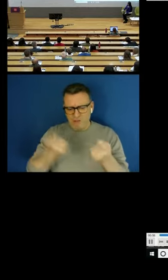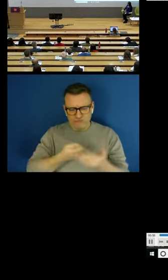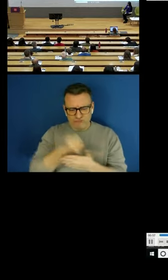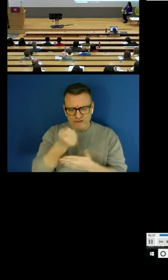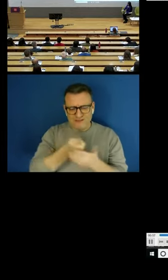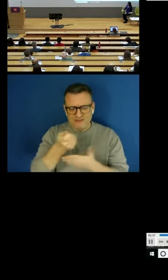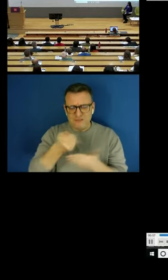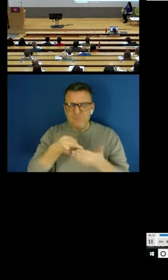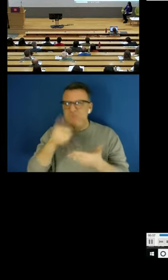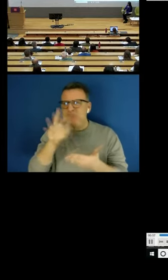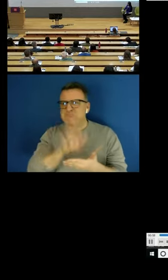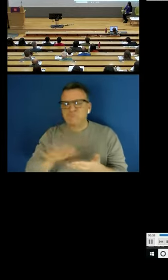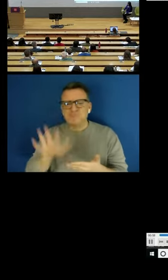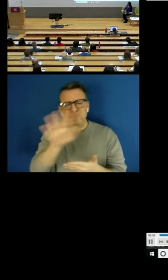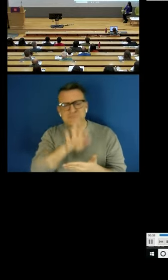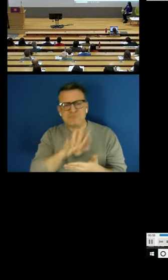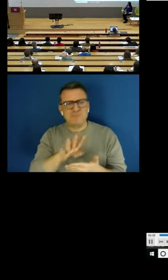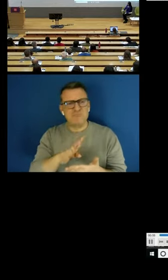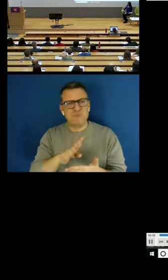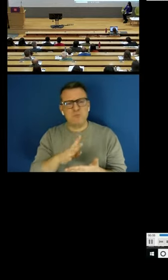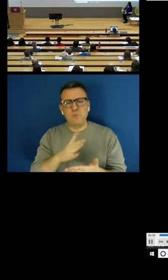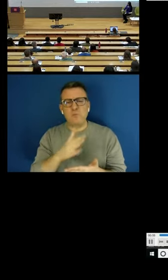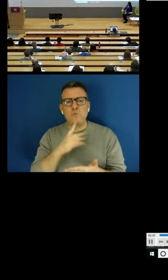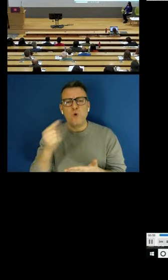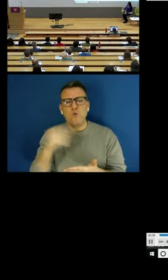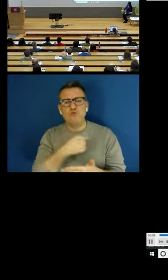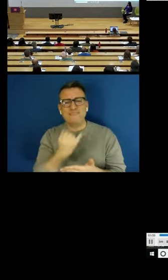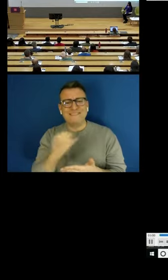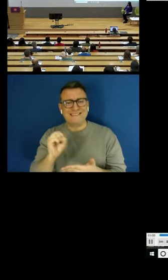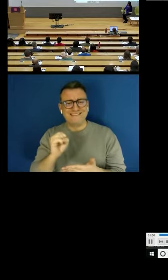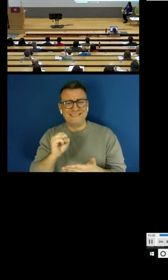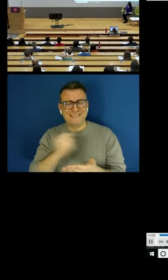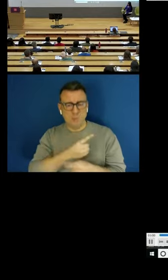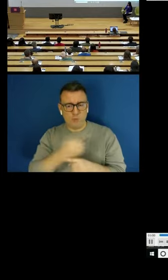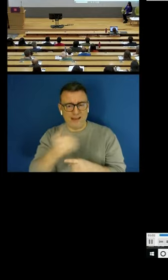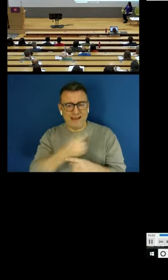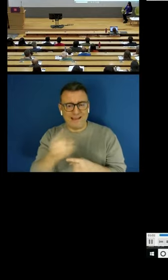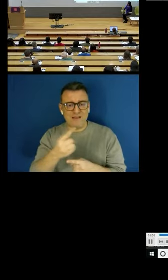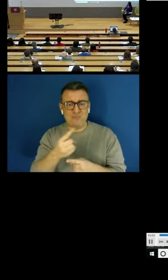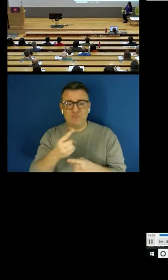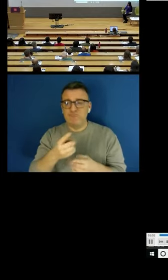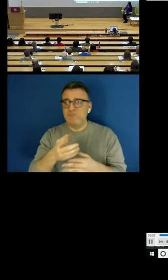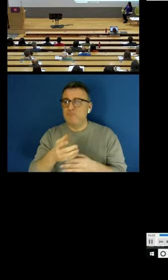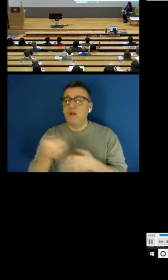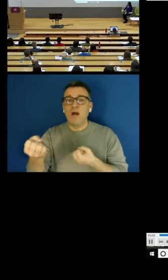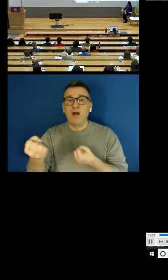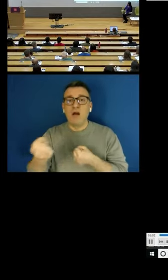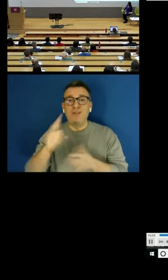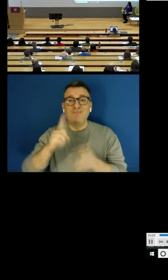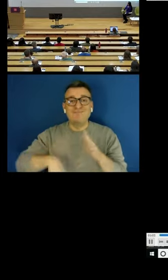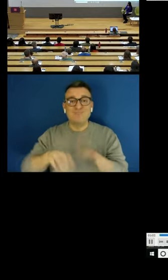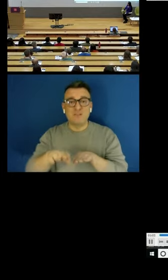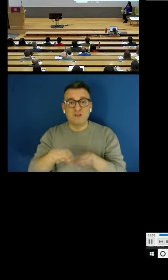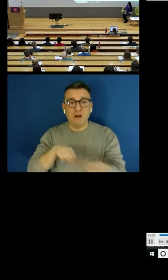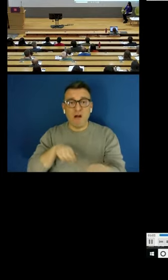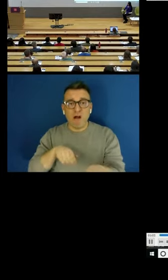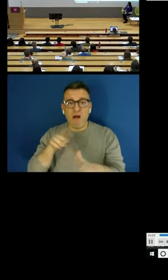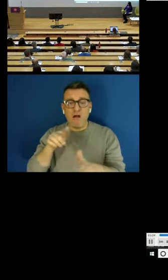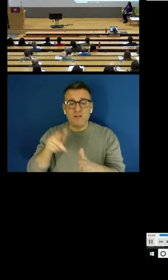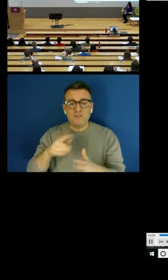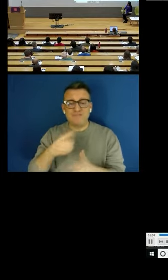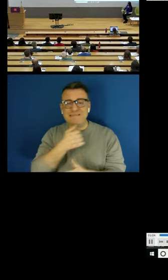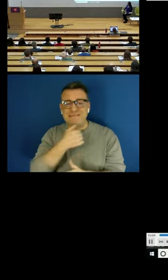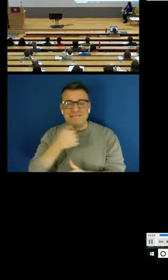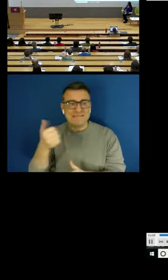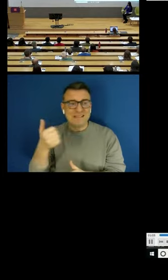around 160 pounds a week congestion charge is roughly 15 pounds. I have to think about the fuel costs